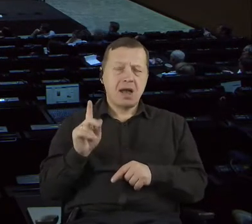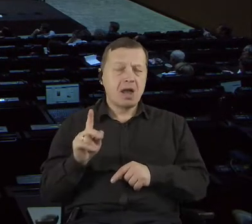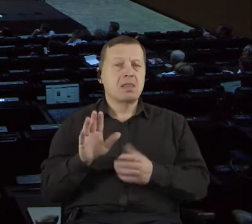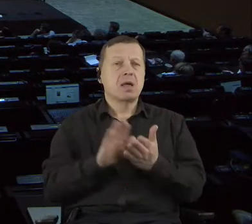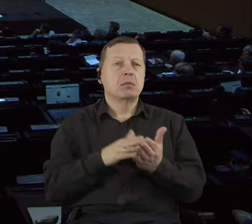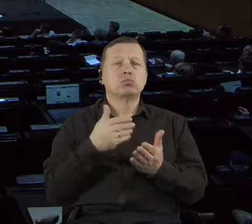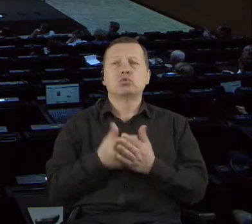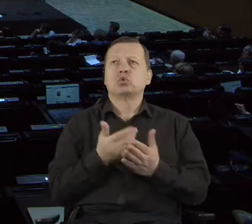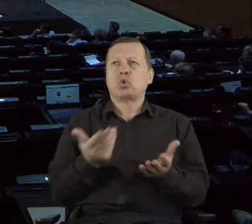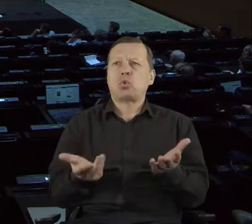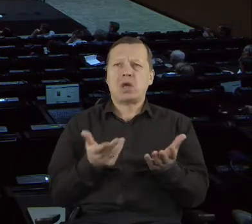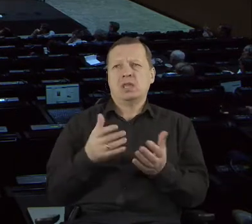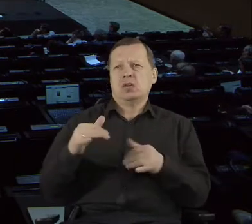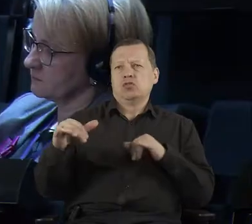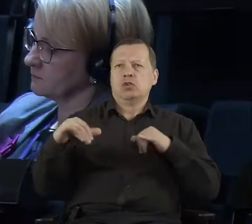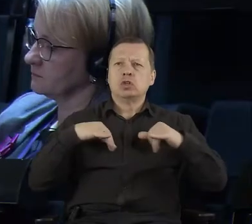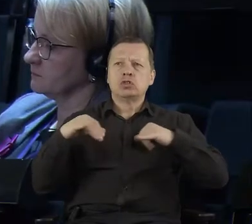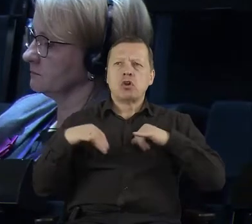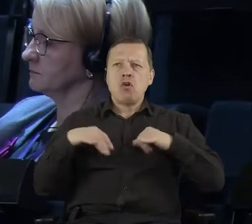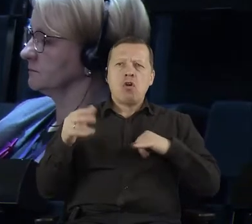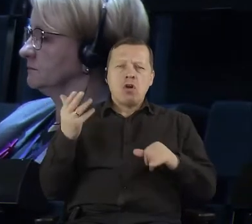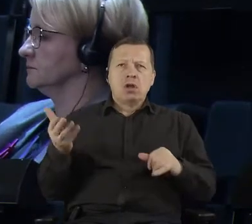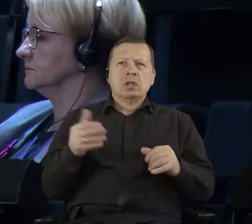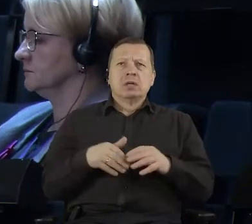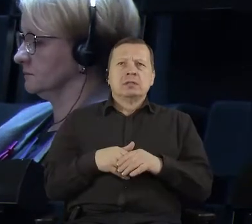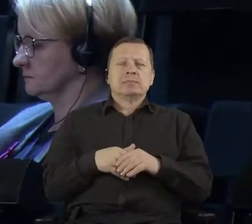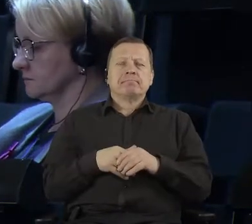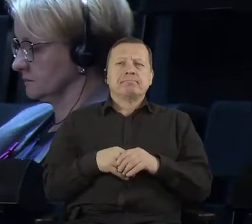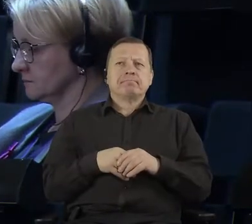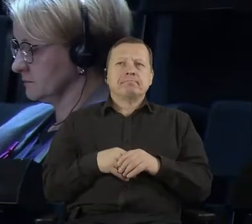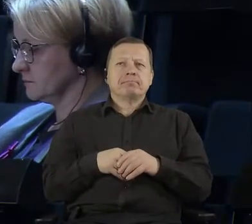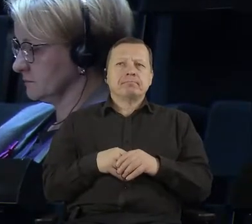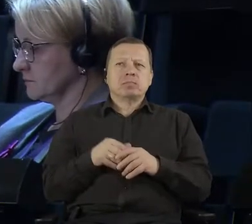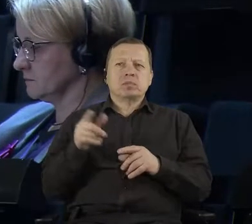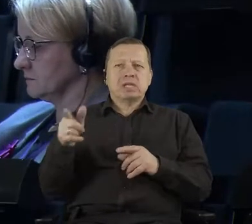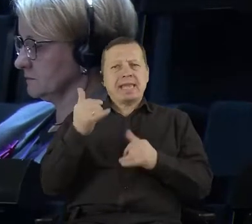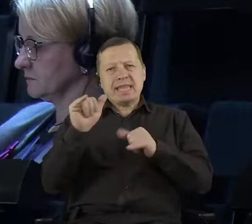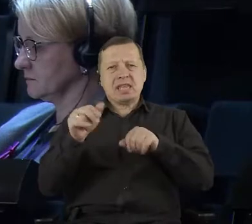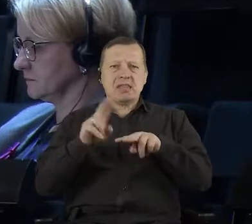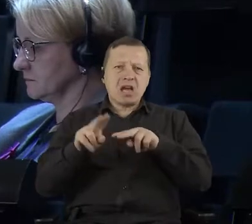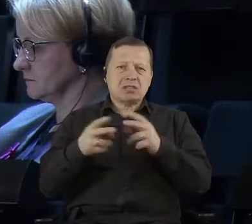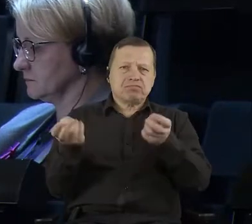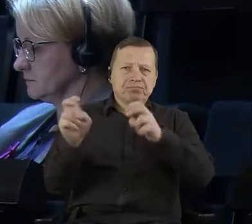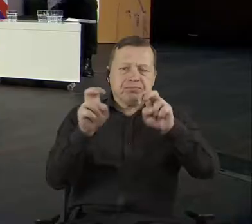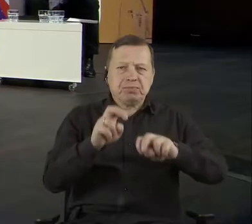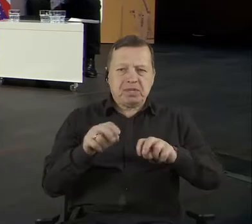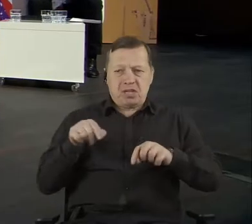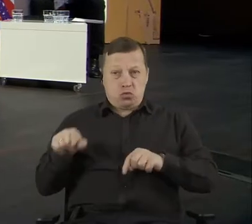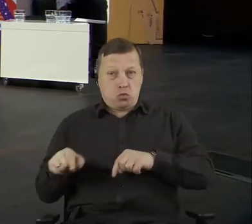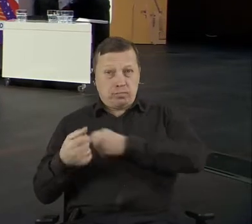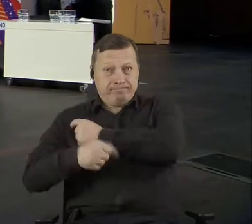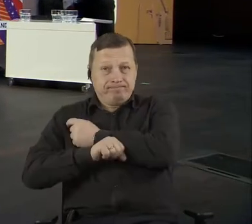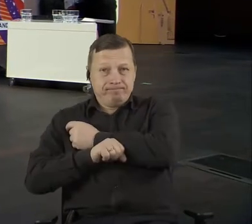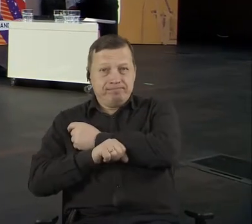government to deploy the civic tools. Um, so, I mean, it's, it's hard to judge on the governmental level,